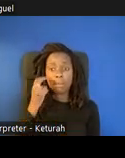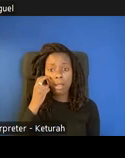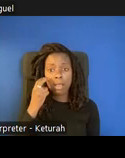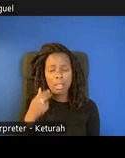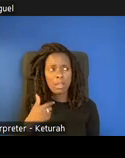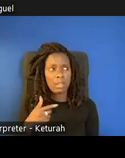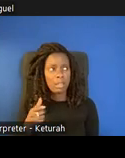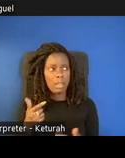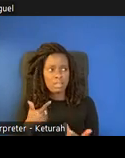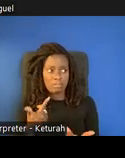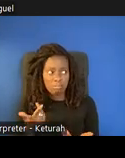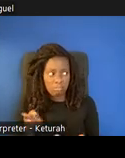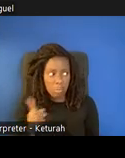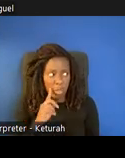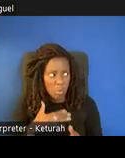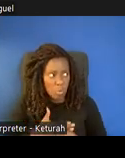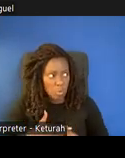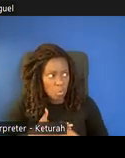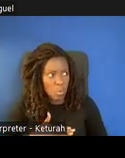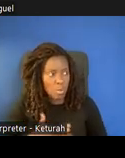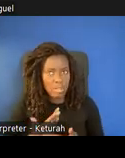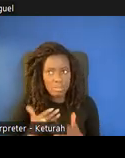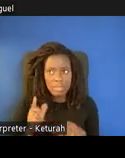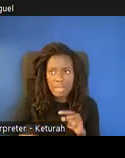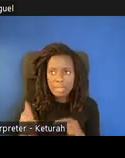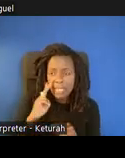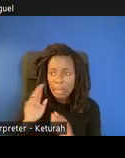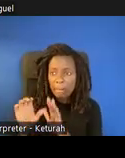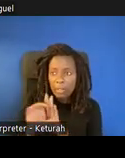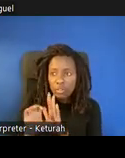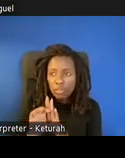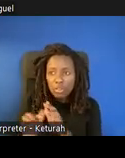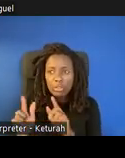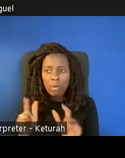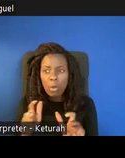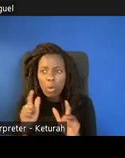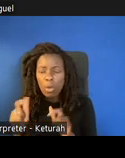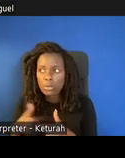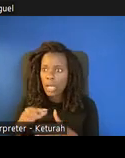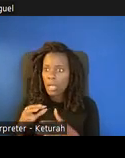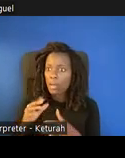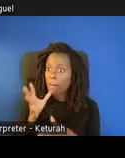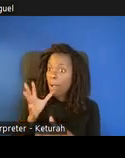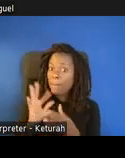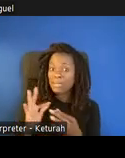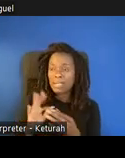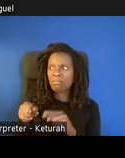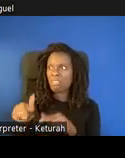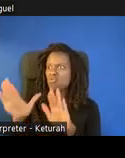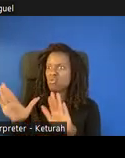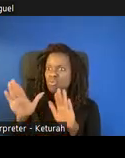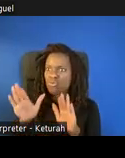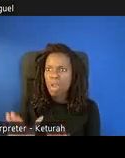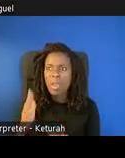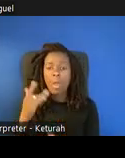this app? Because he's not getting the whole pictures out of it and taking photos of things. And the mom was like, this was great because now I know